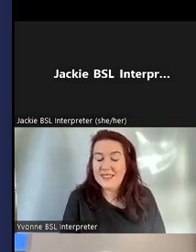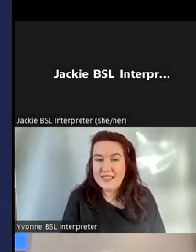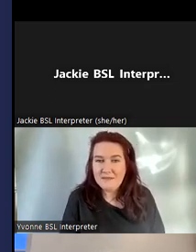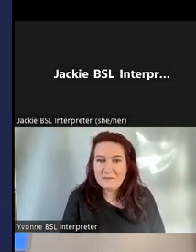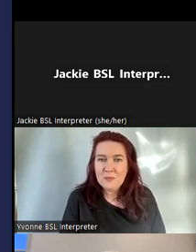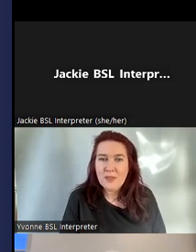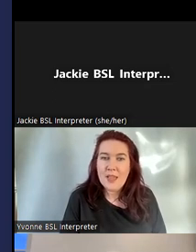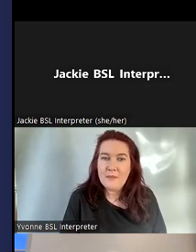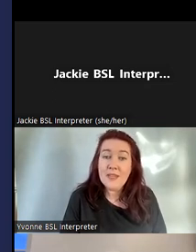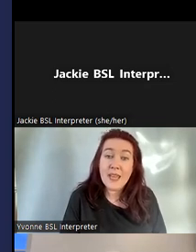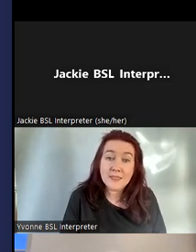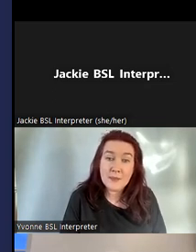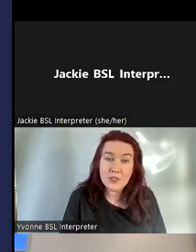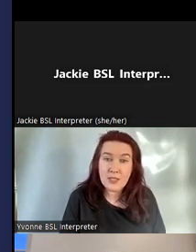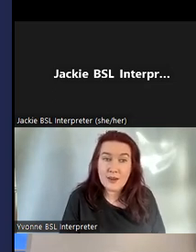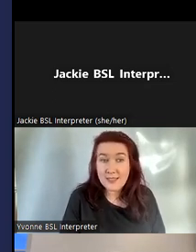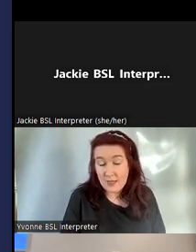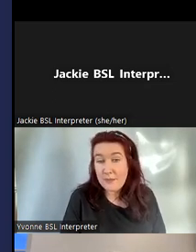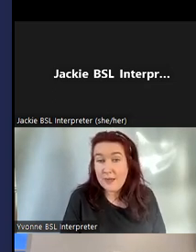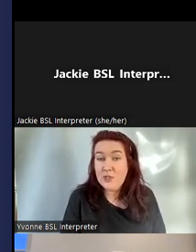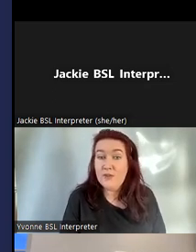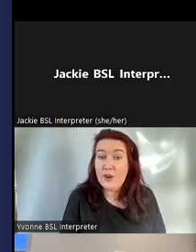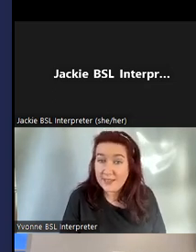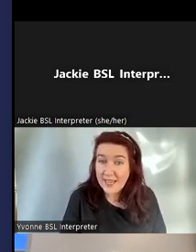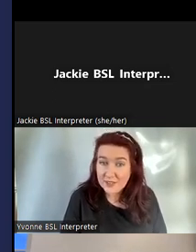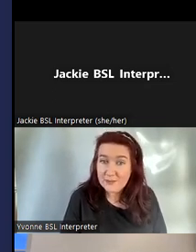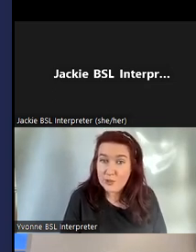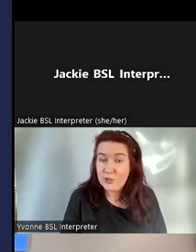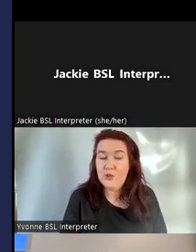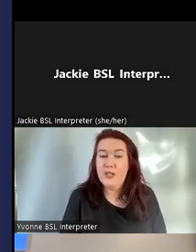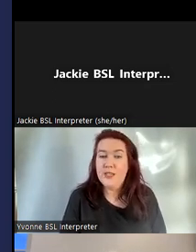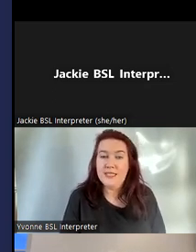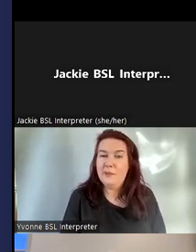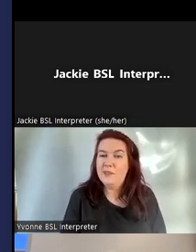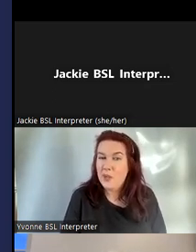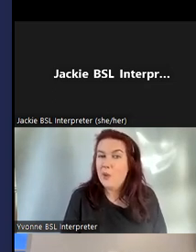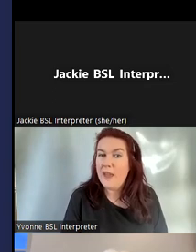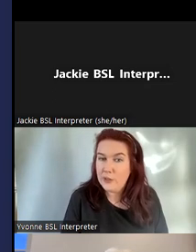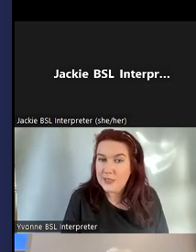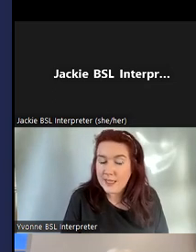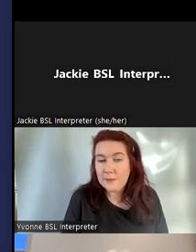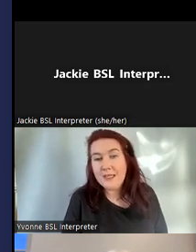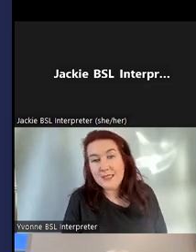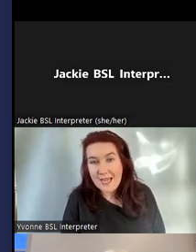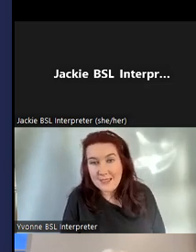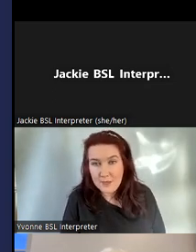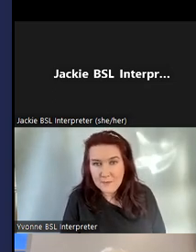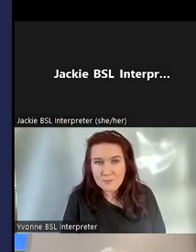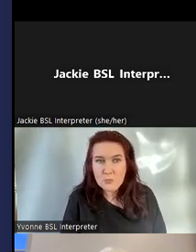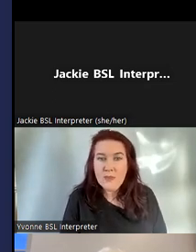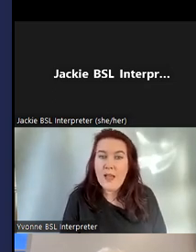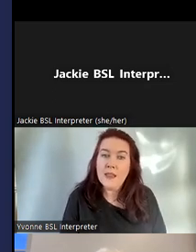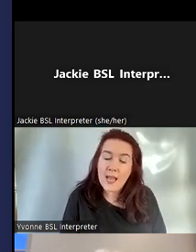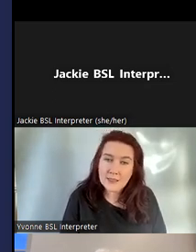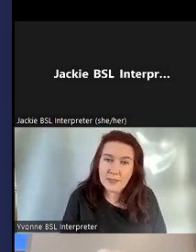there on that day. The next image there is an image of our archives just to show you an example of what that looks like. They're based in Edinburgh